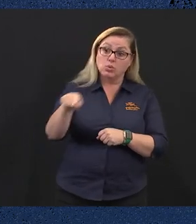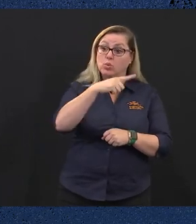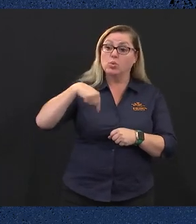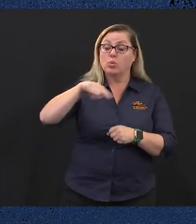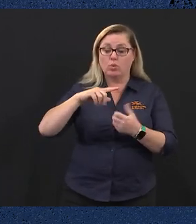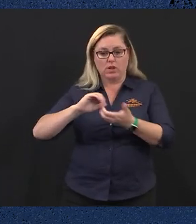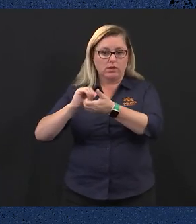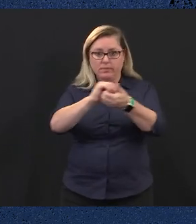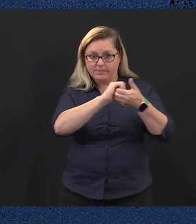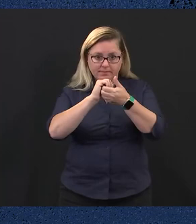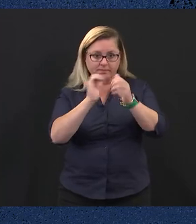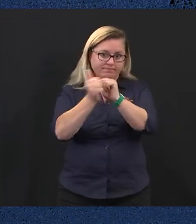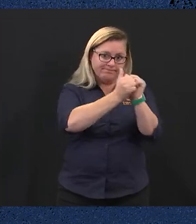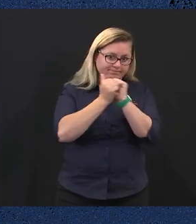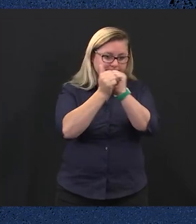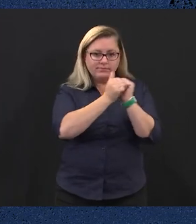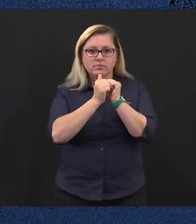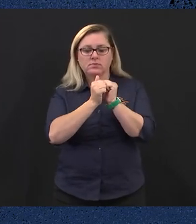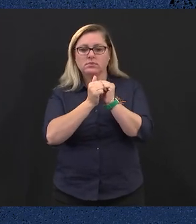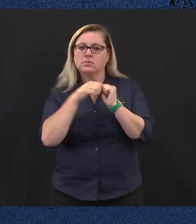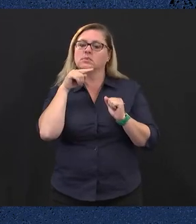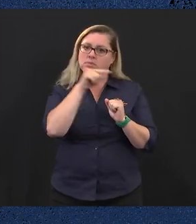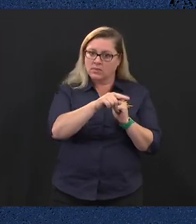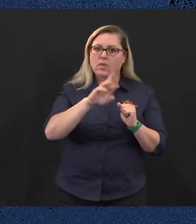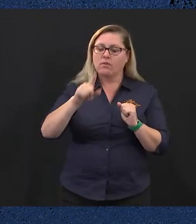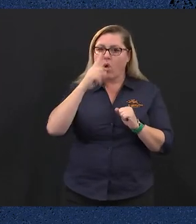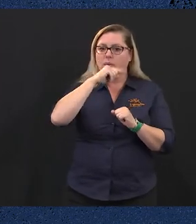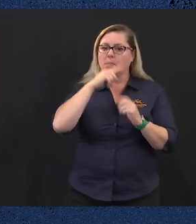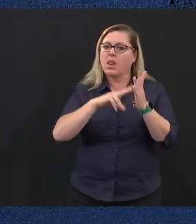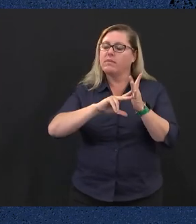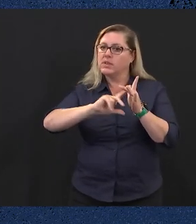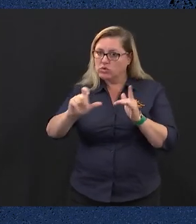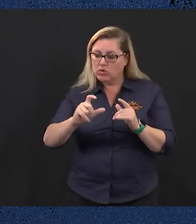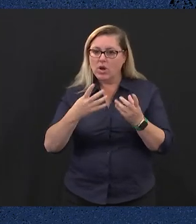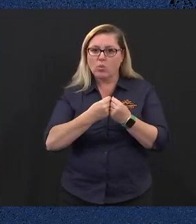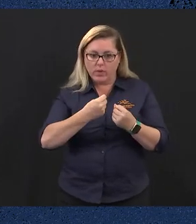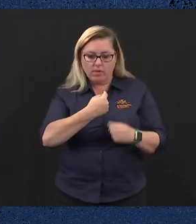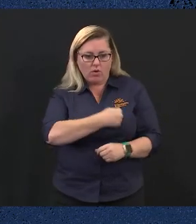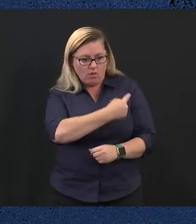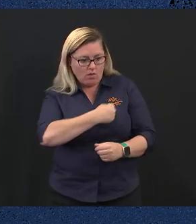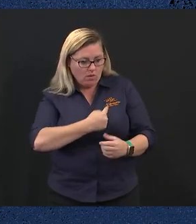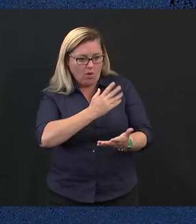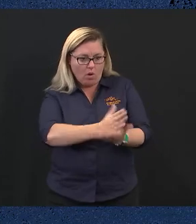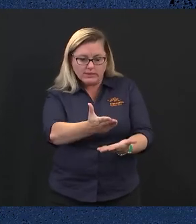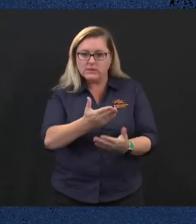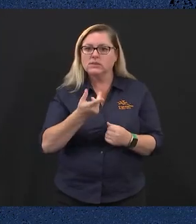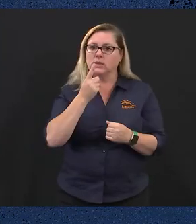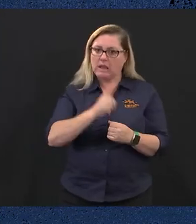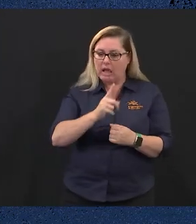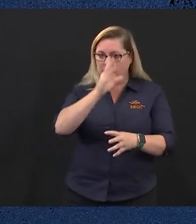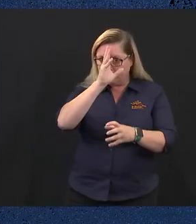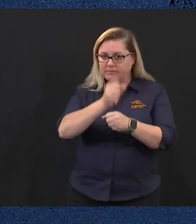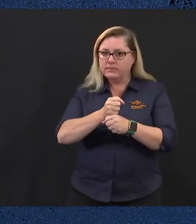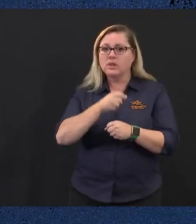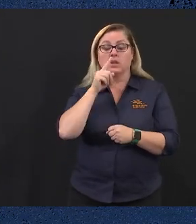serve the people of Victoria with integrity and conviction. It's now my pleasure to wish you well and to